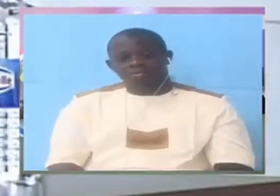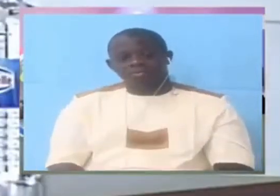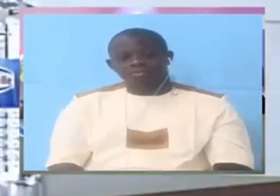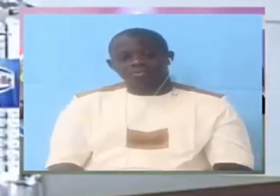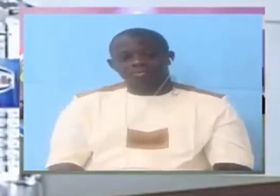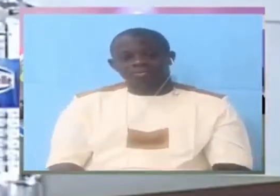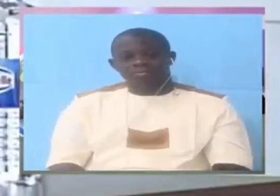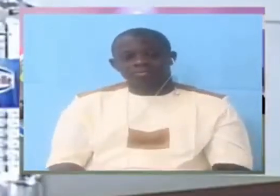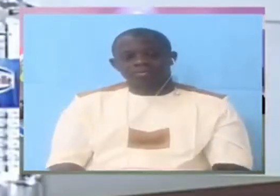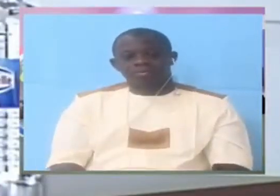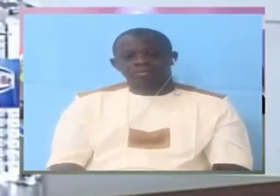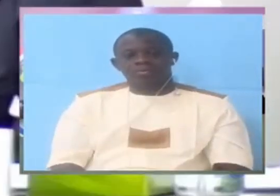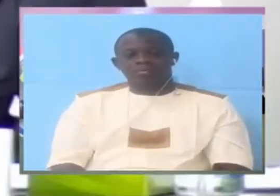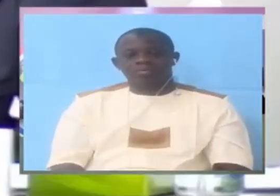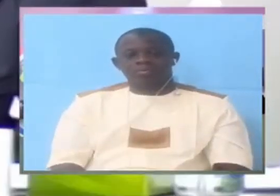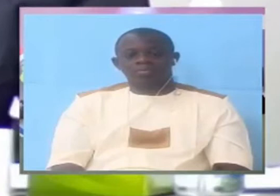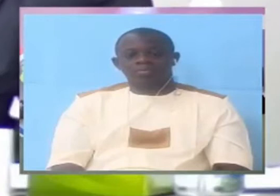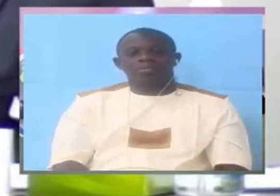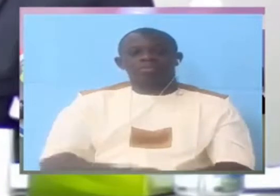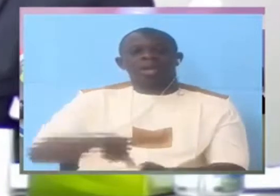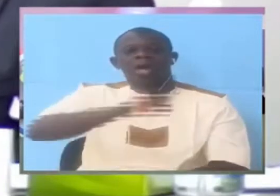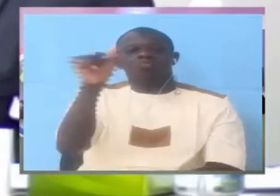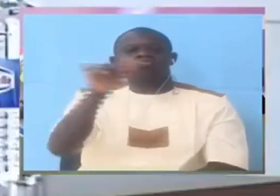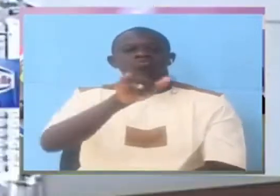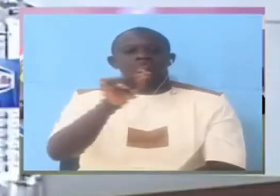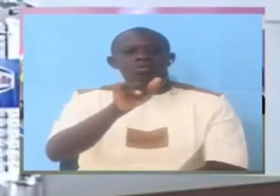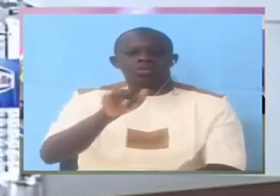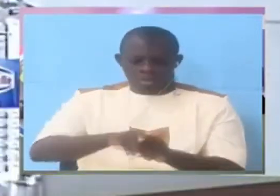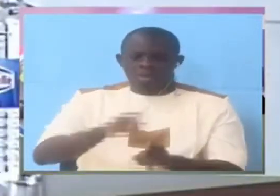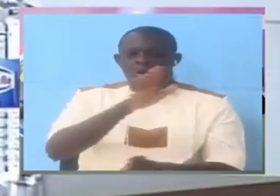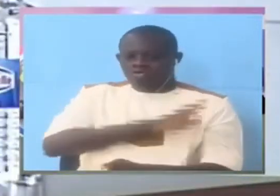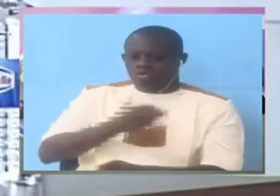Yes. And which other ones? Extensive security.